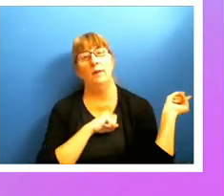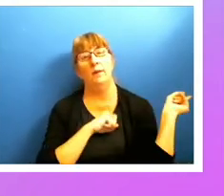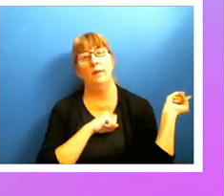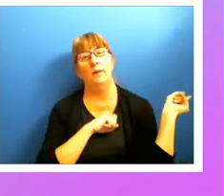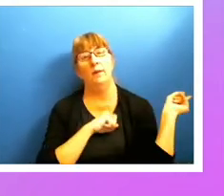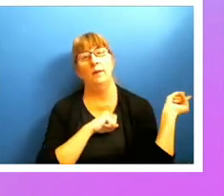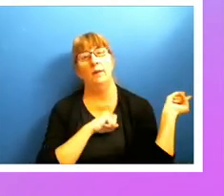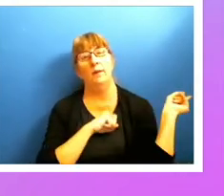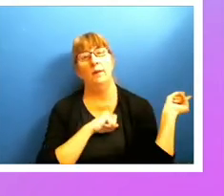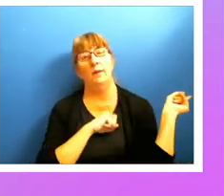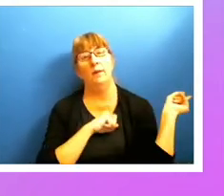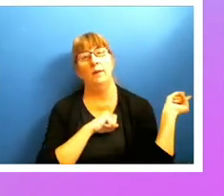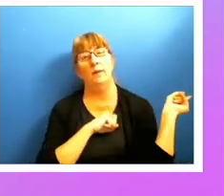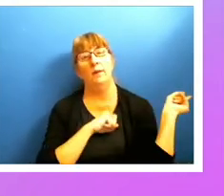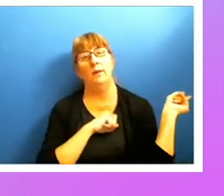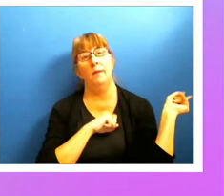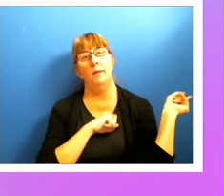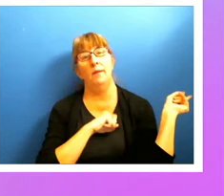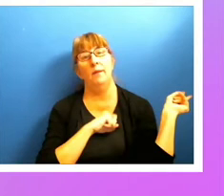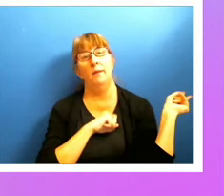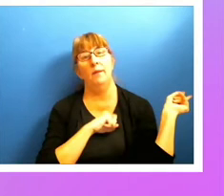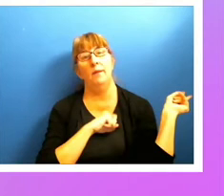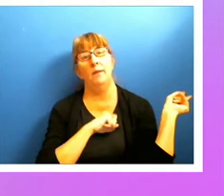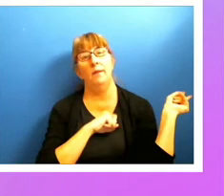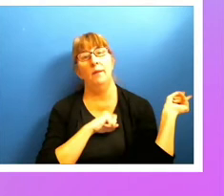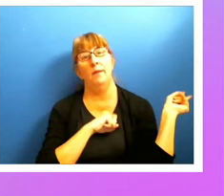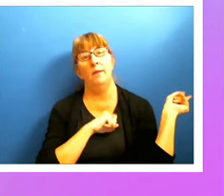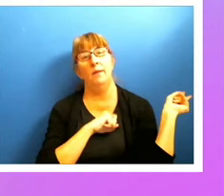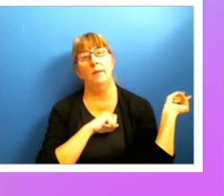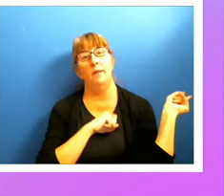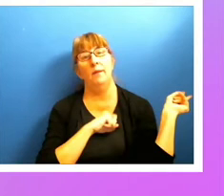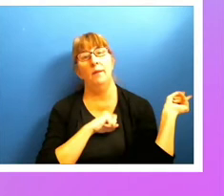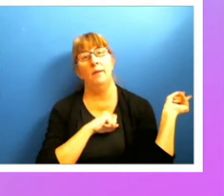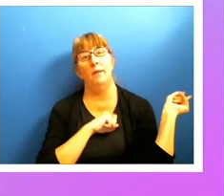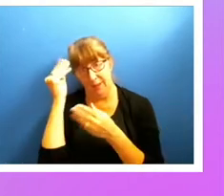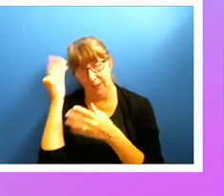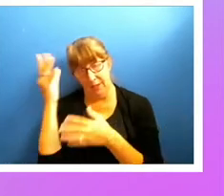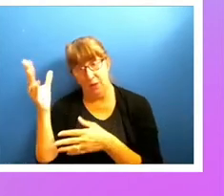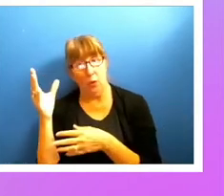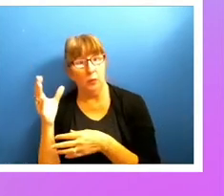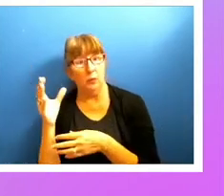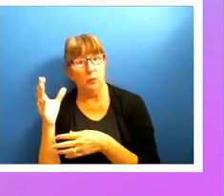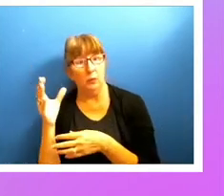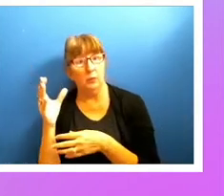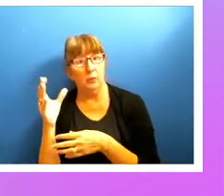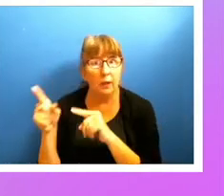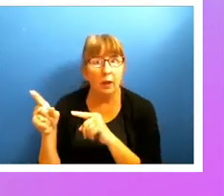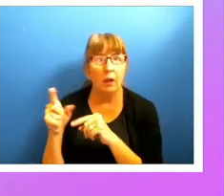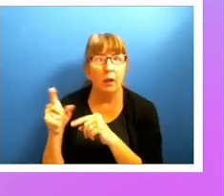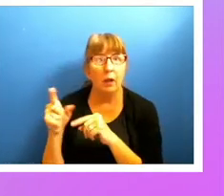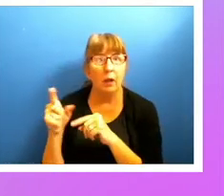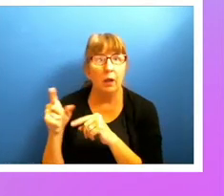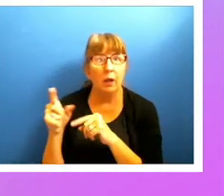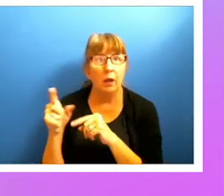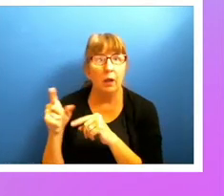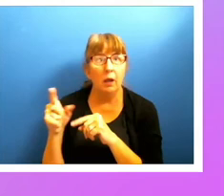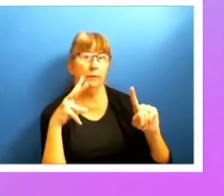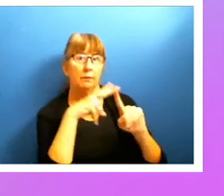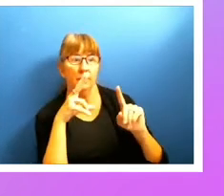your C-suite, you know, up to date on what's going on too. So it's taking expensive time from expensive people.